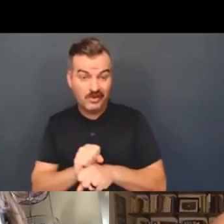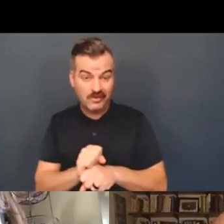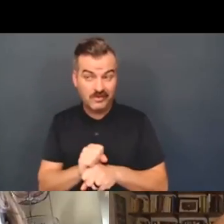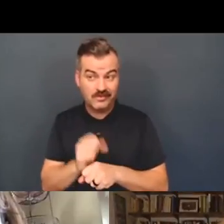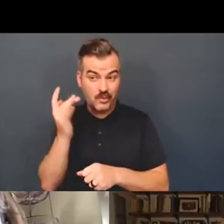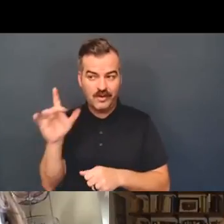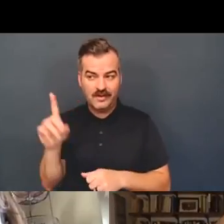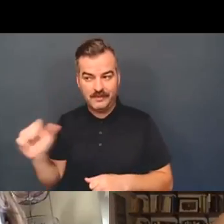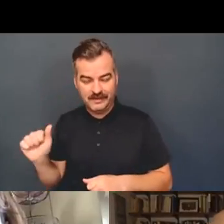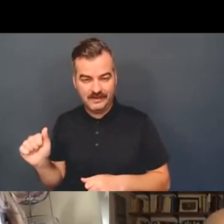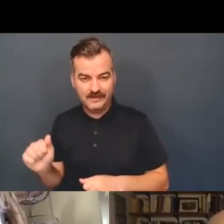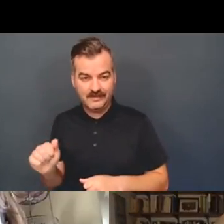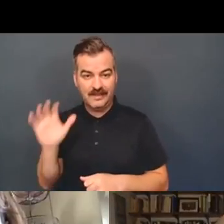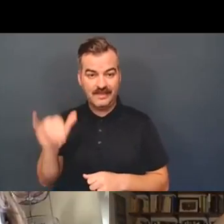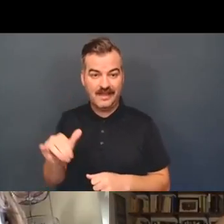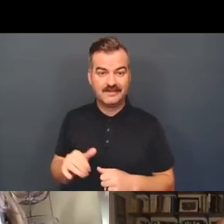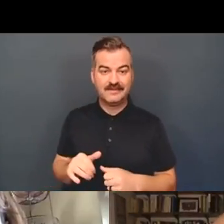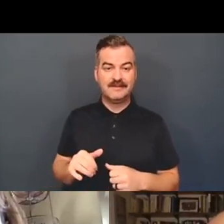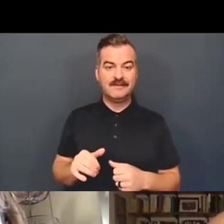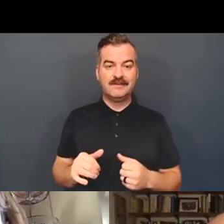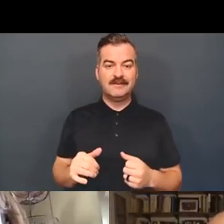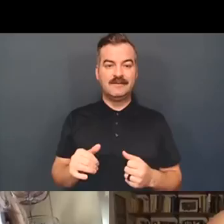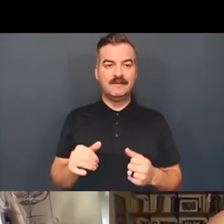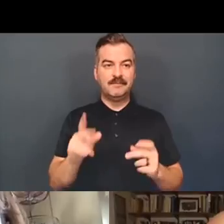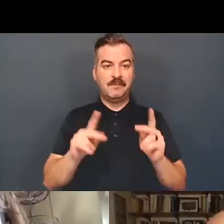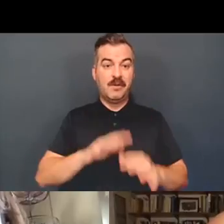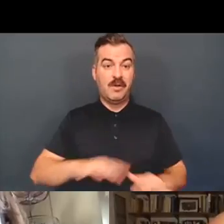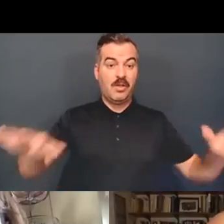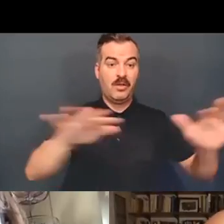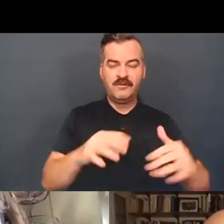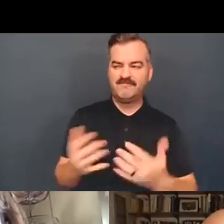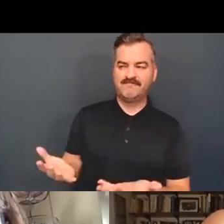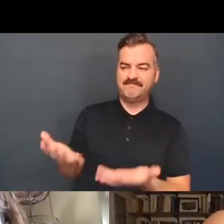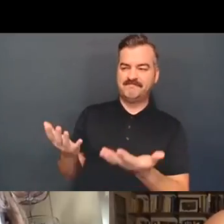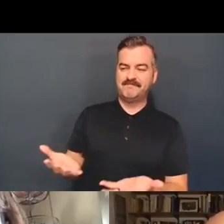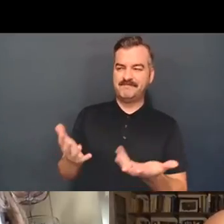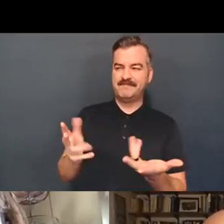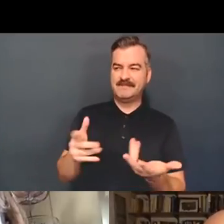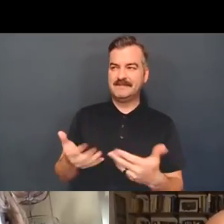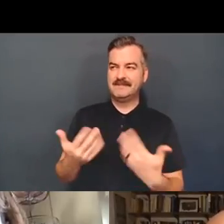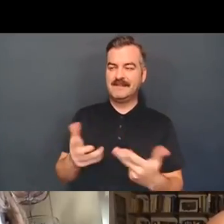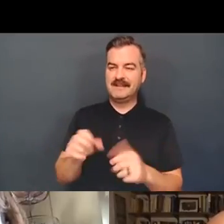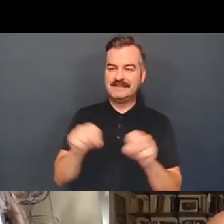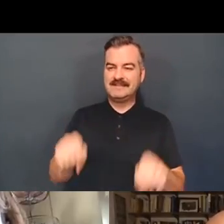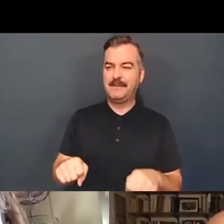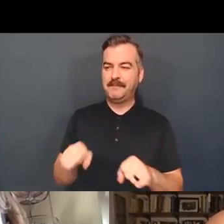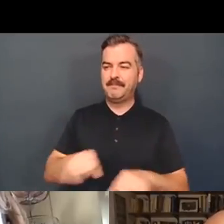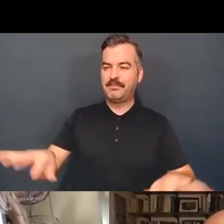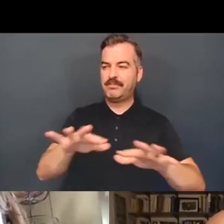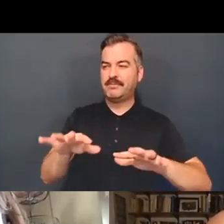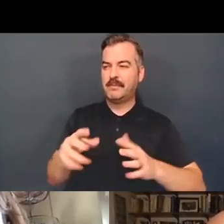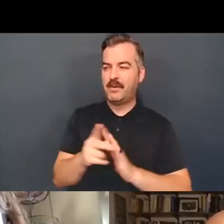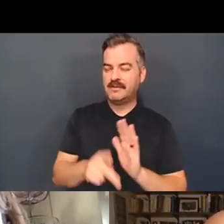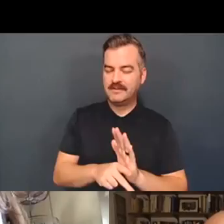as a reaction to systemic policy. And I think there's often